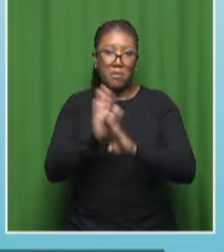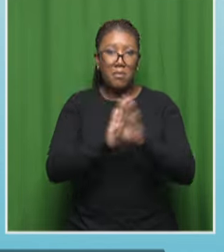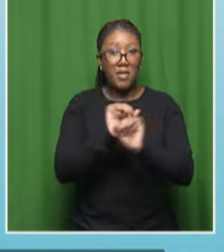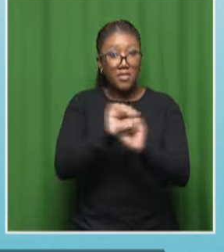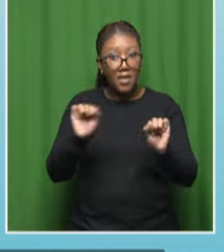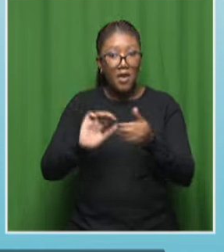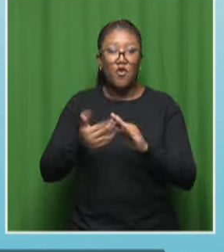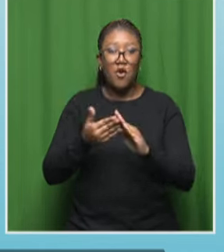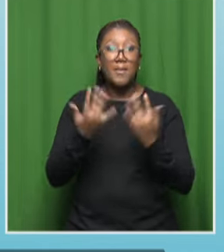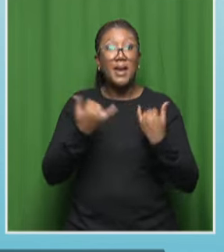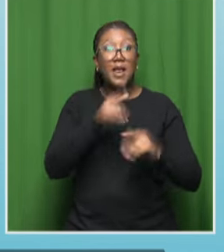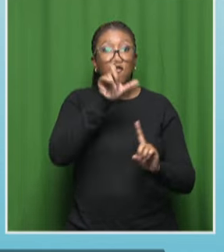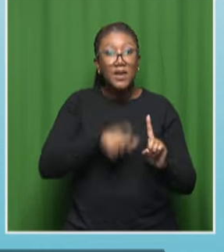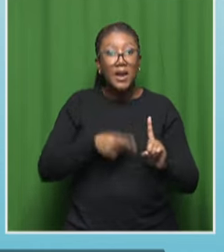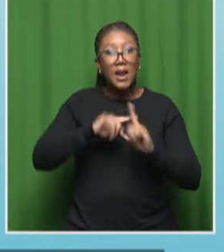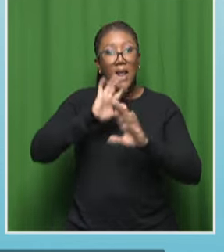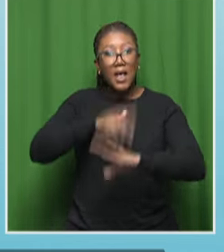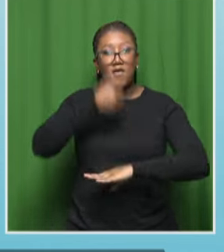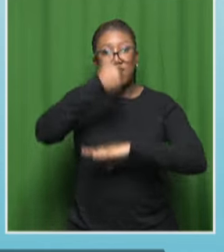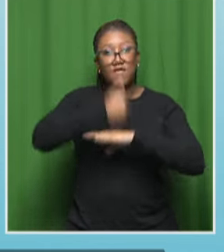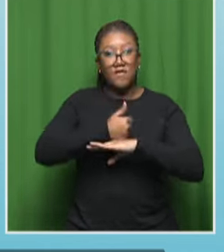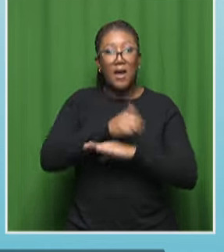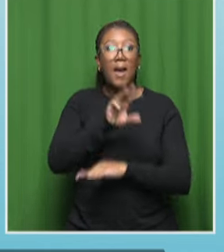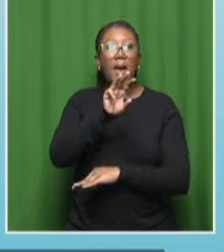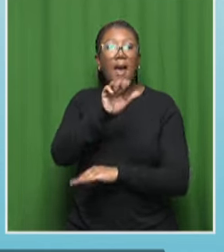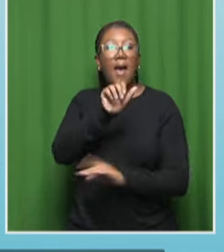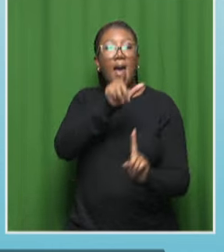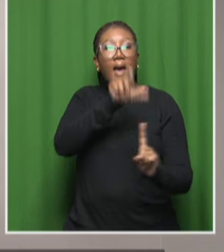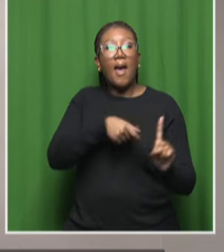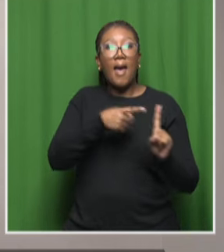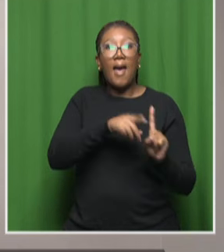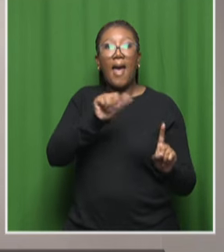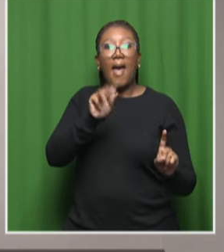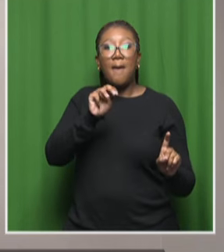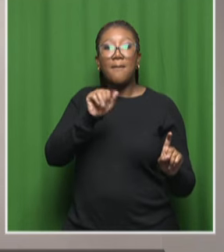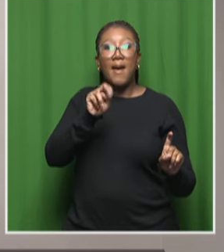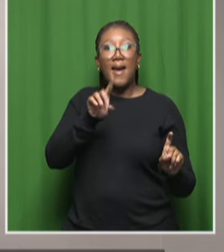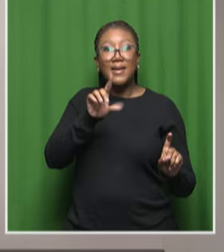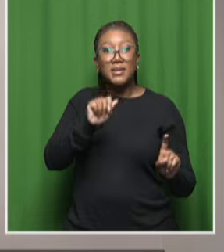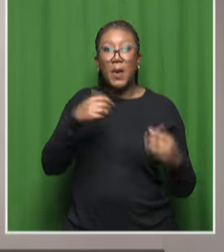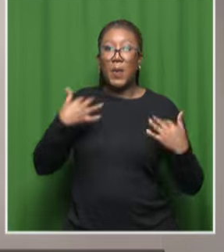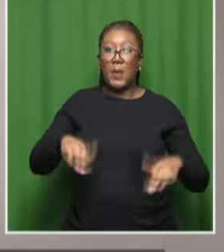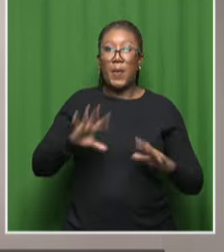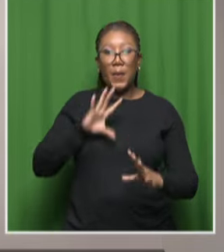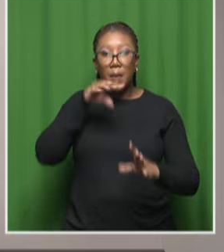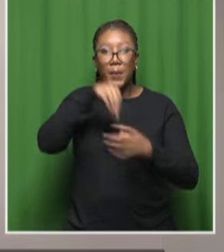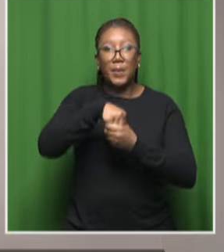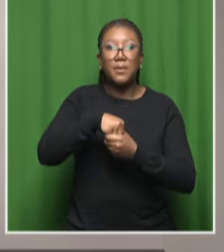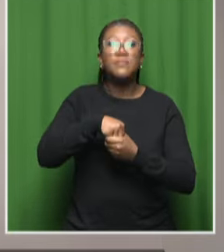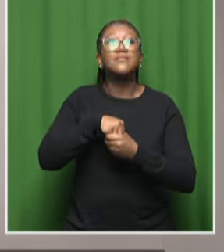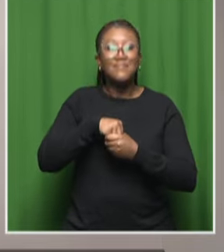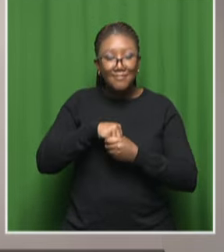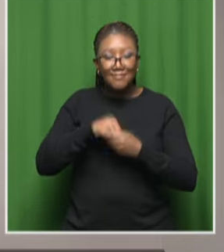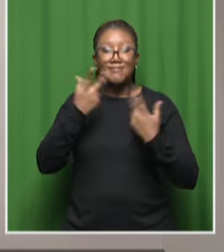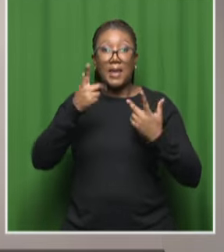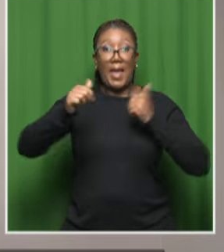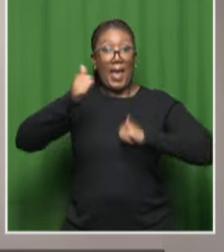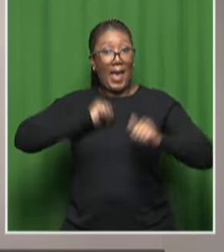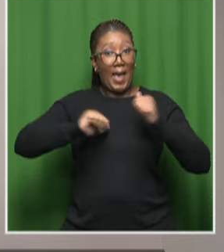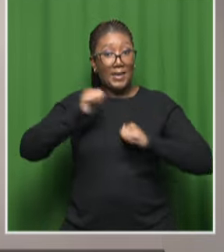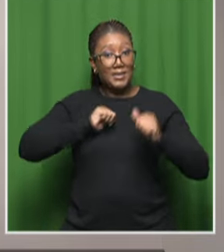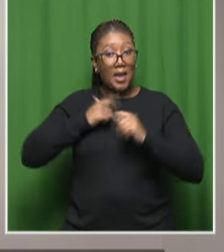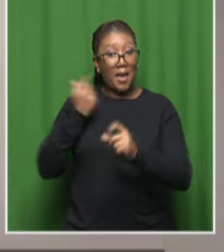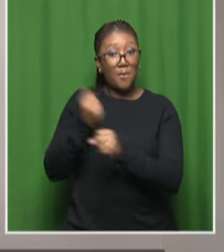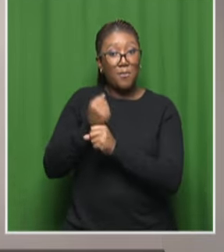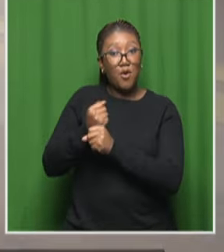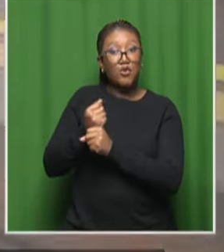we chat to the founder of the awards Amanda Machaka and recipient of the Ubuntu and iconic impact award actor and producer Zane Mears a very good